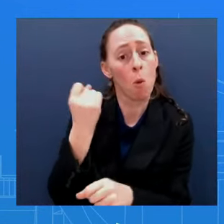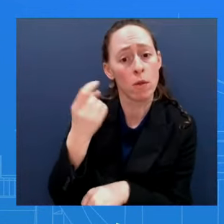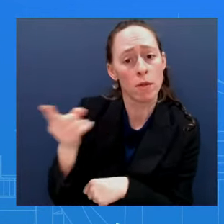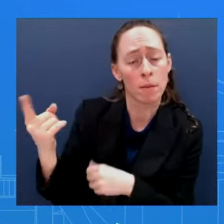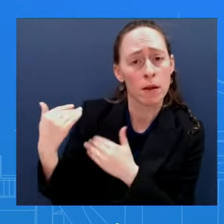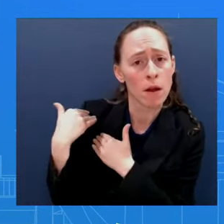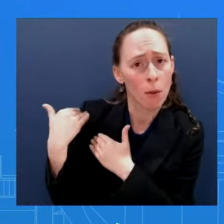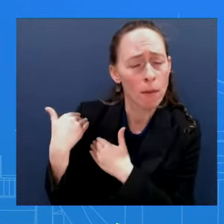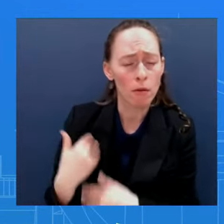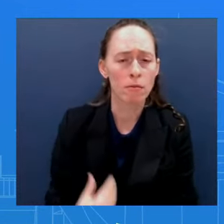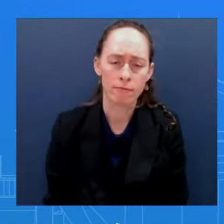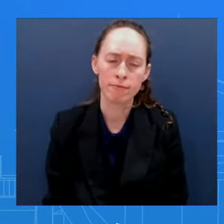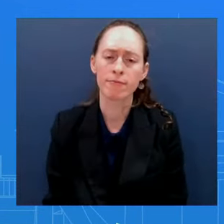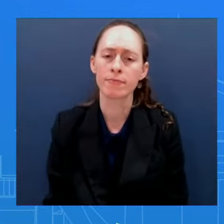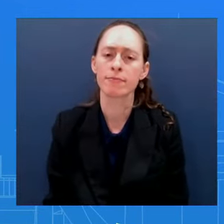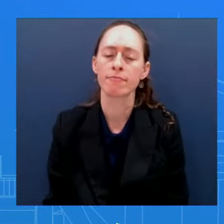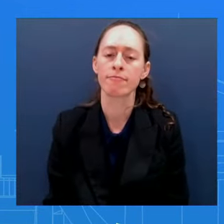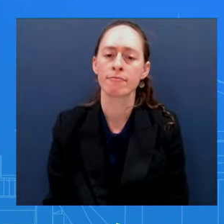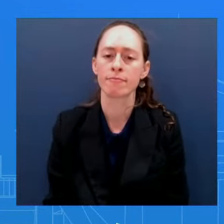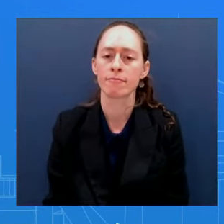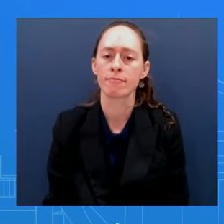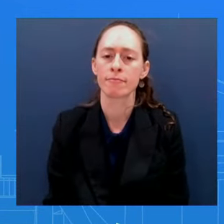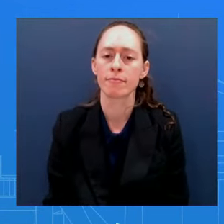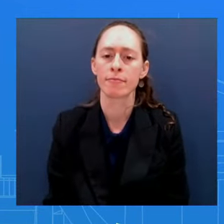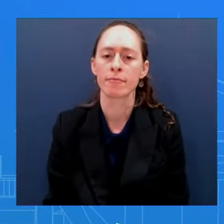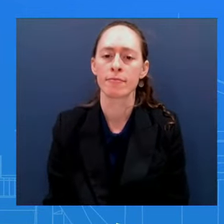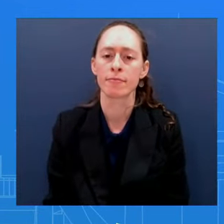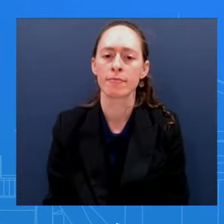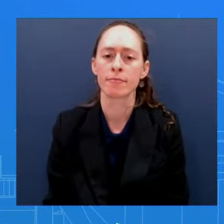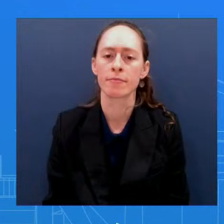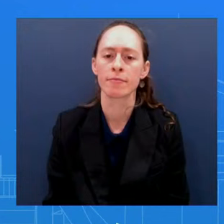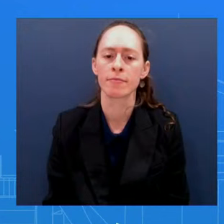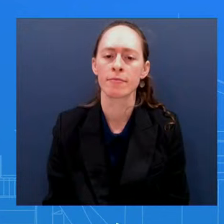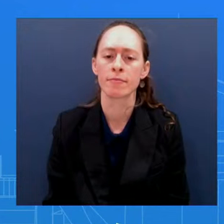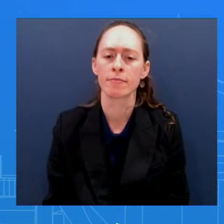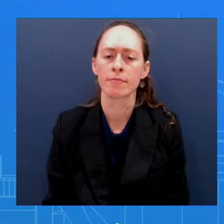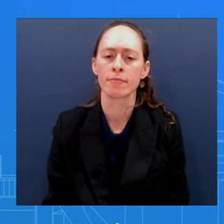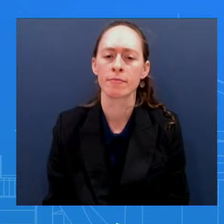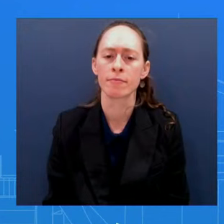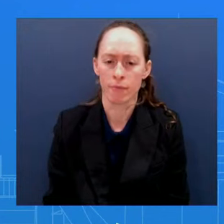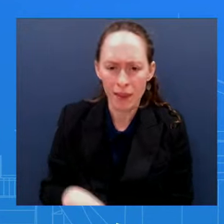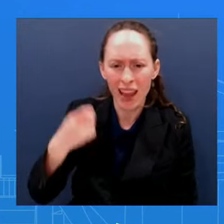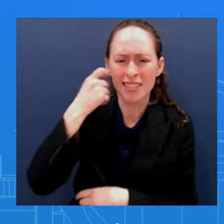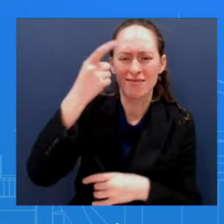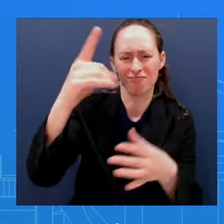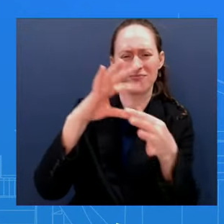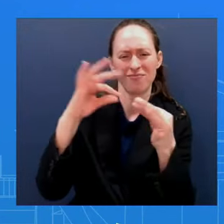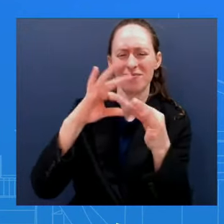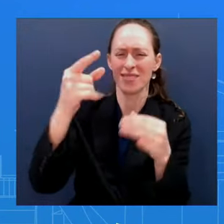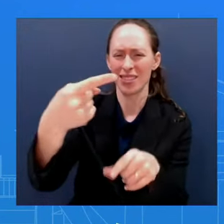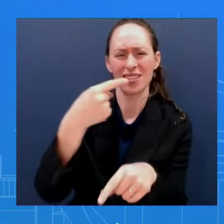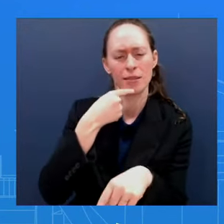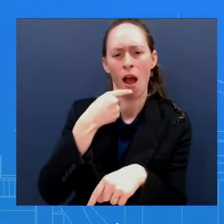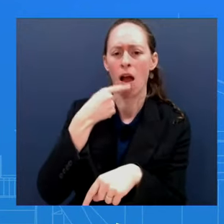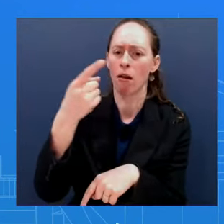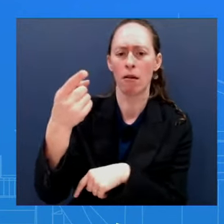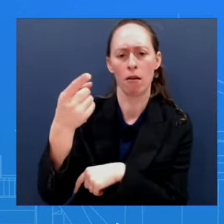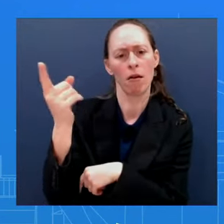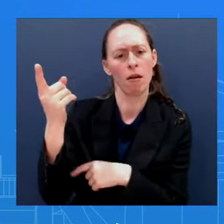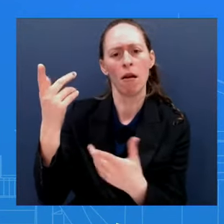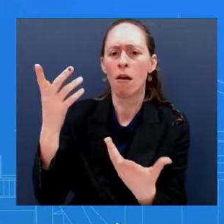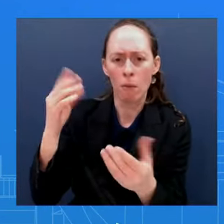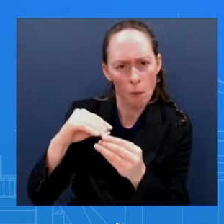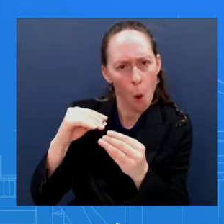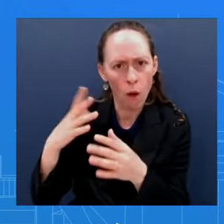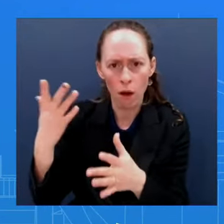Rafa Without a credible, feasible plan to move and protect civilians Yesterday's operation, as you've also acknowledged, there were reports of